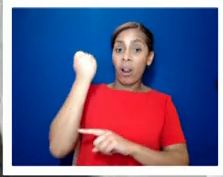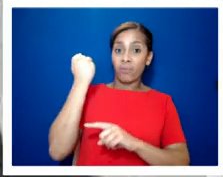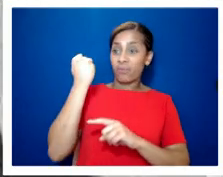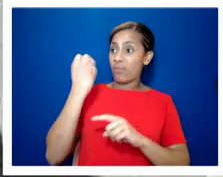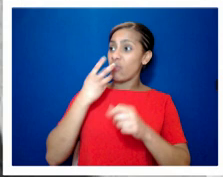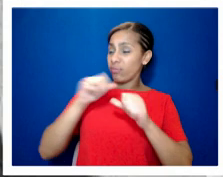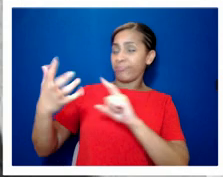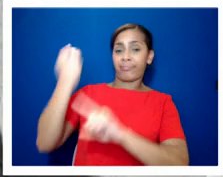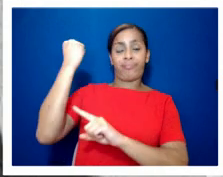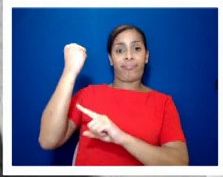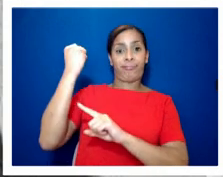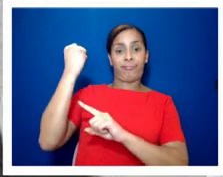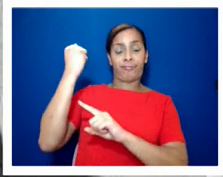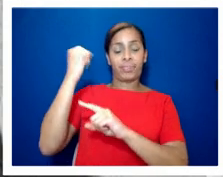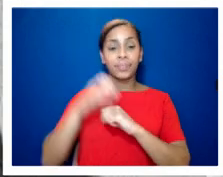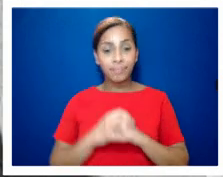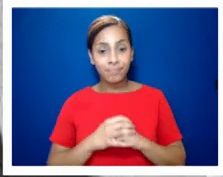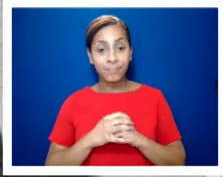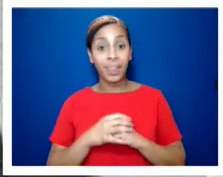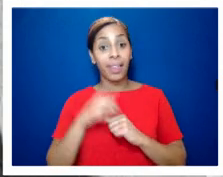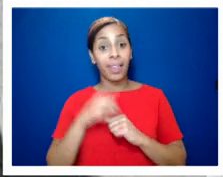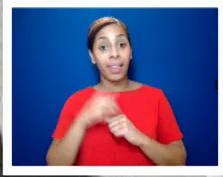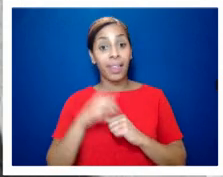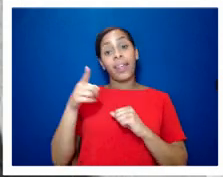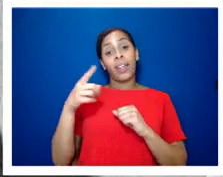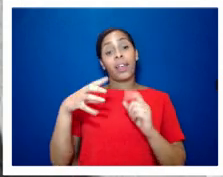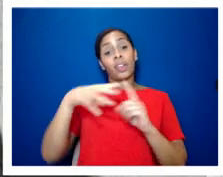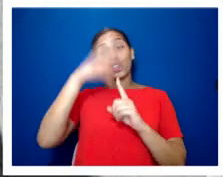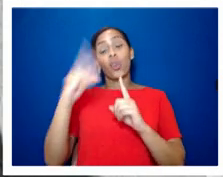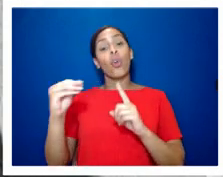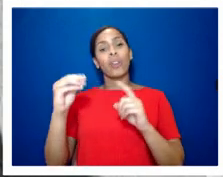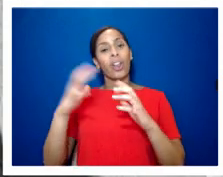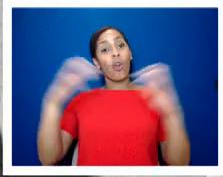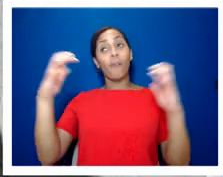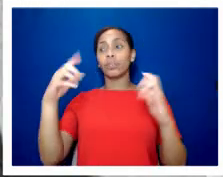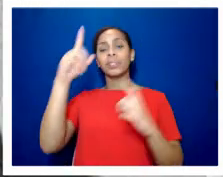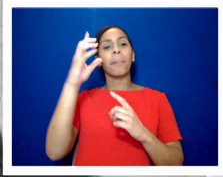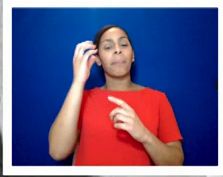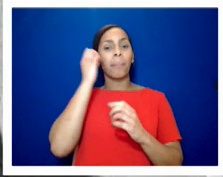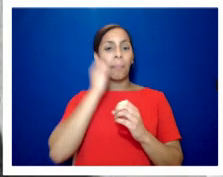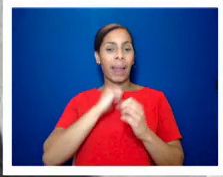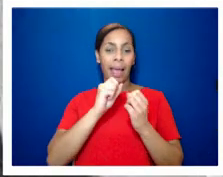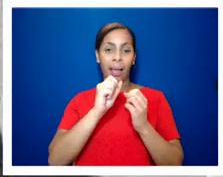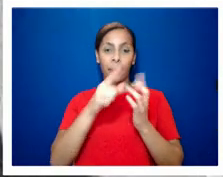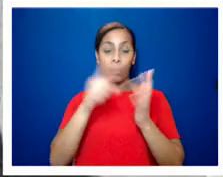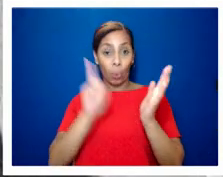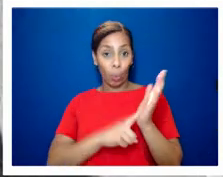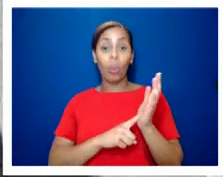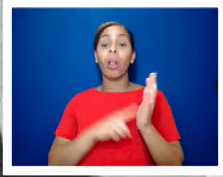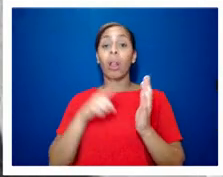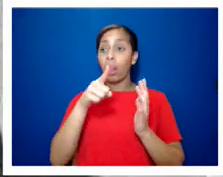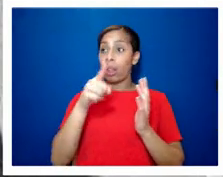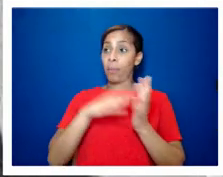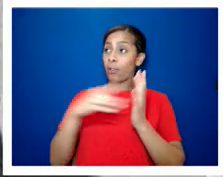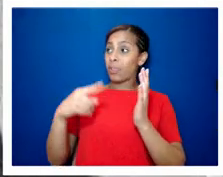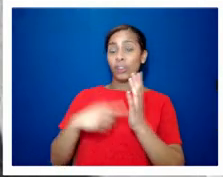and later in october at the tory party conference in blackpool mrs stature was at maximum power mode making one of her most well